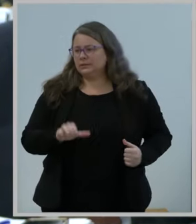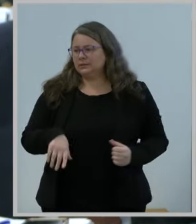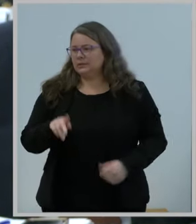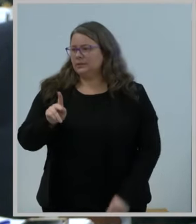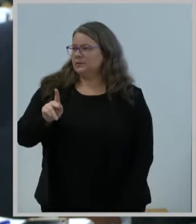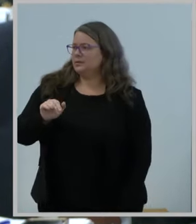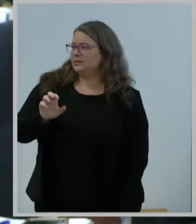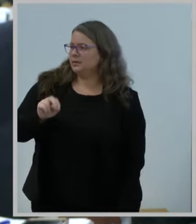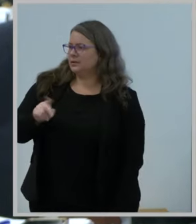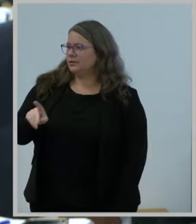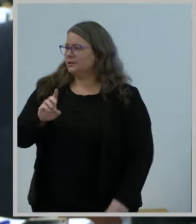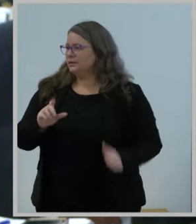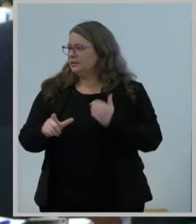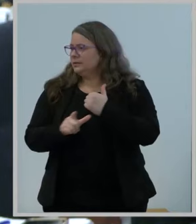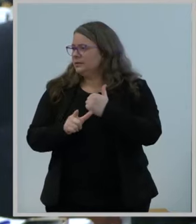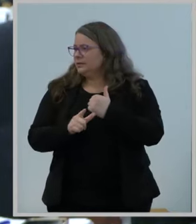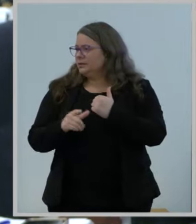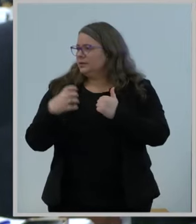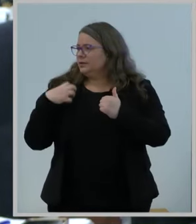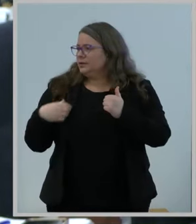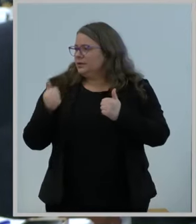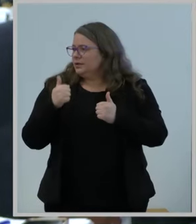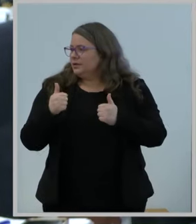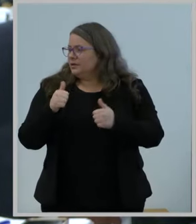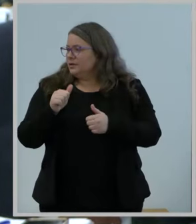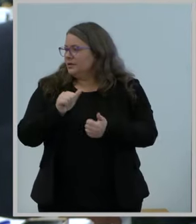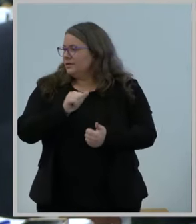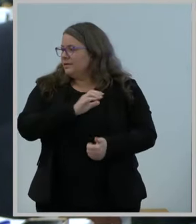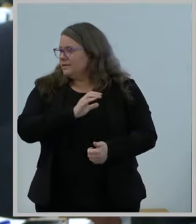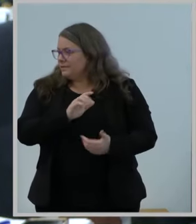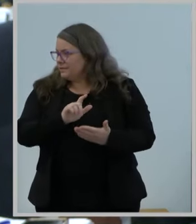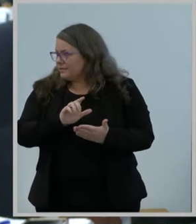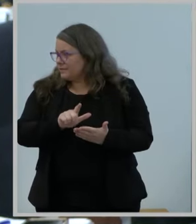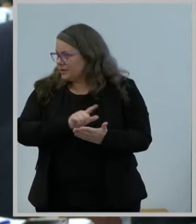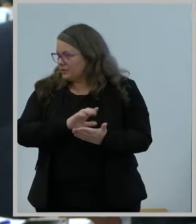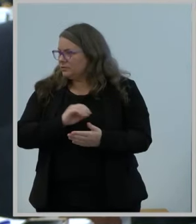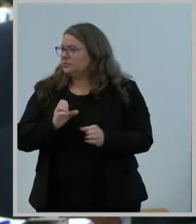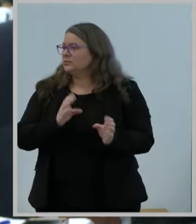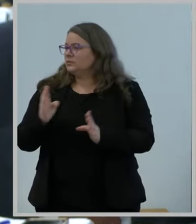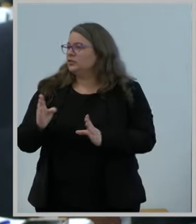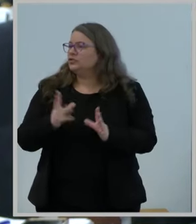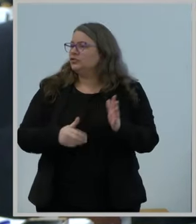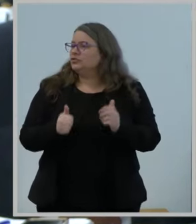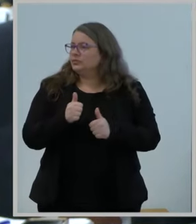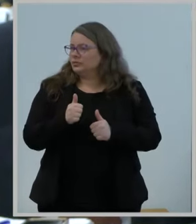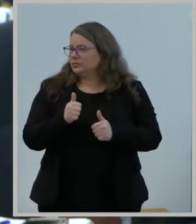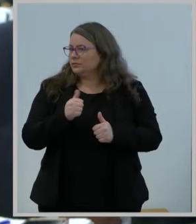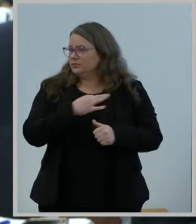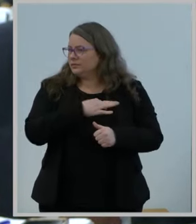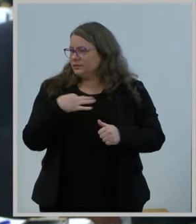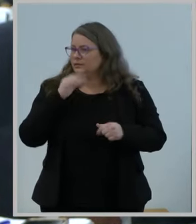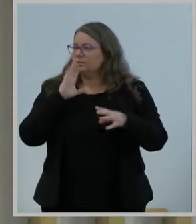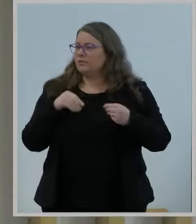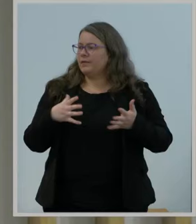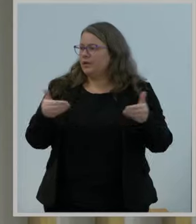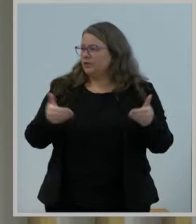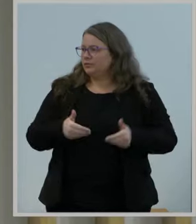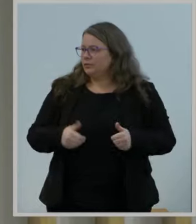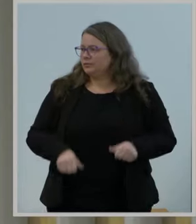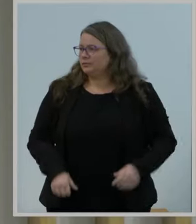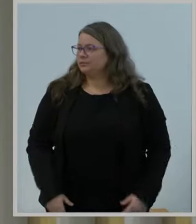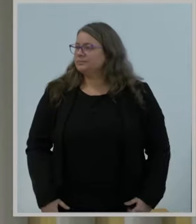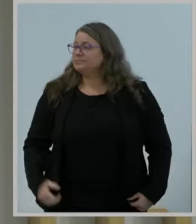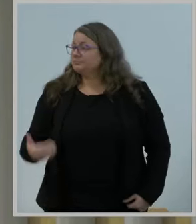and Chief of Staff Connect-to-Health FCC Task Force will give the introduction. Thank you, Madam Secretary. Ms. Onije,